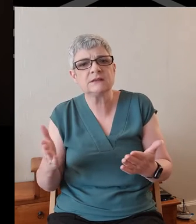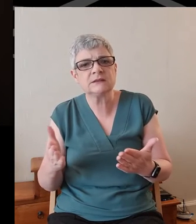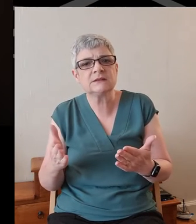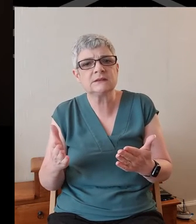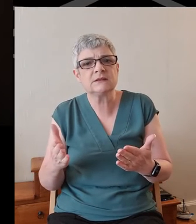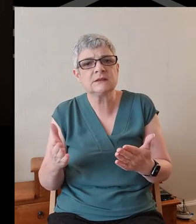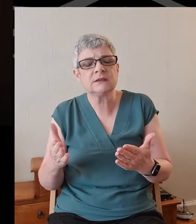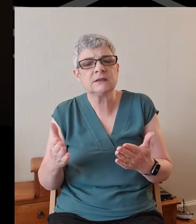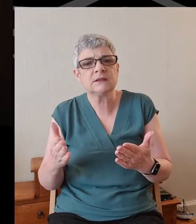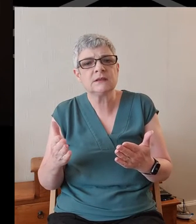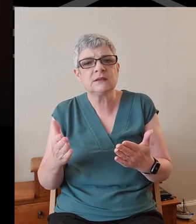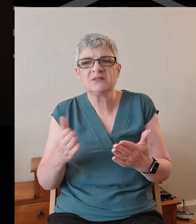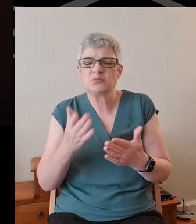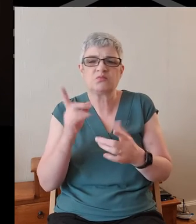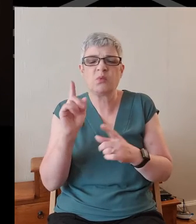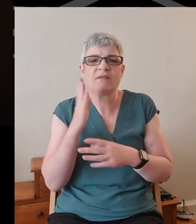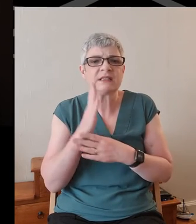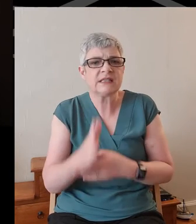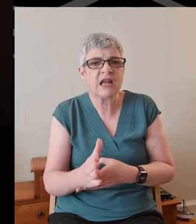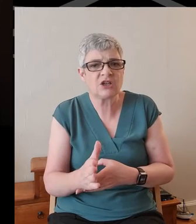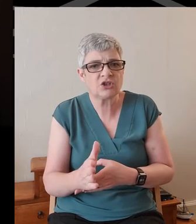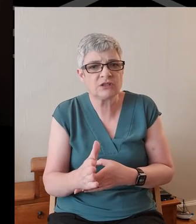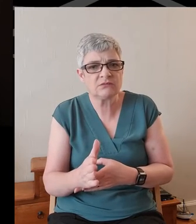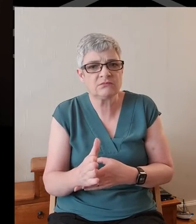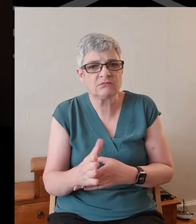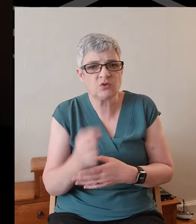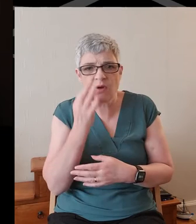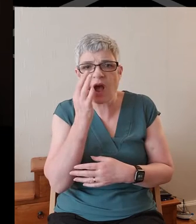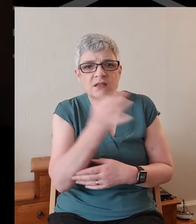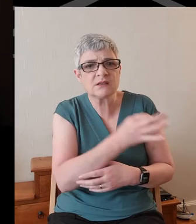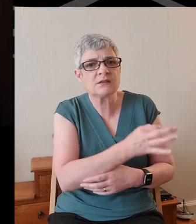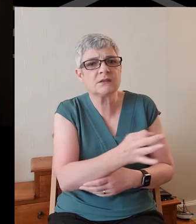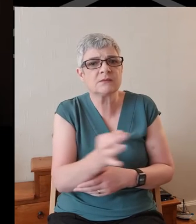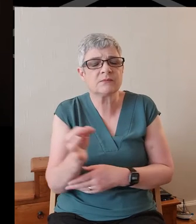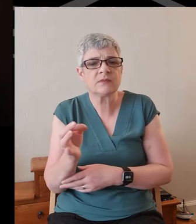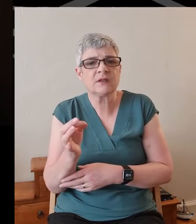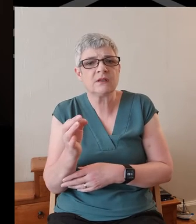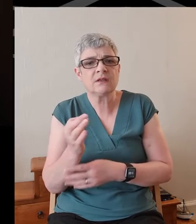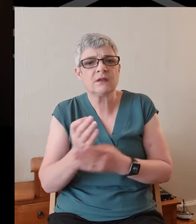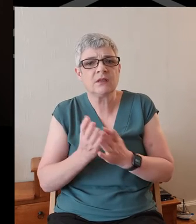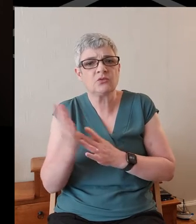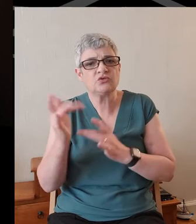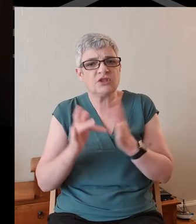in whatever direction you call us. In Jesus' name. Amen.